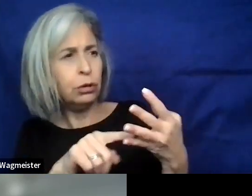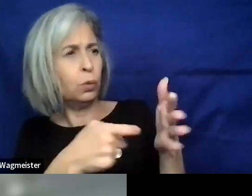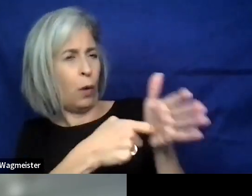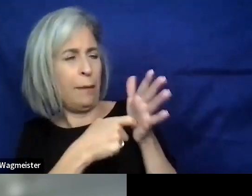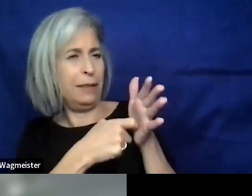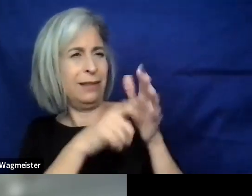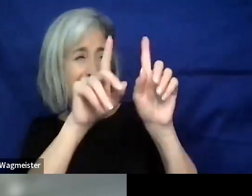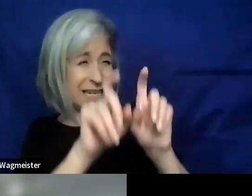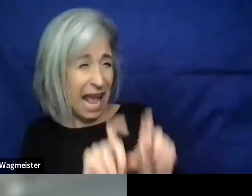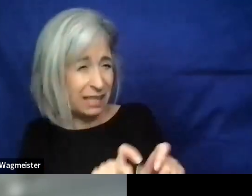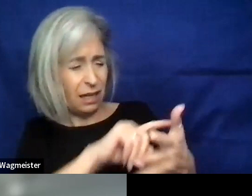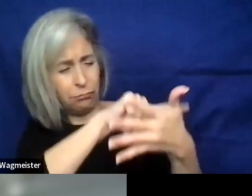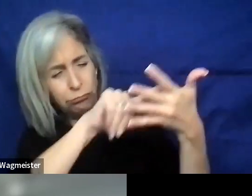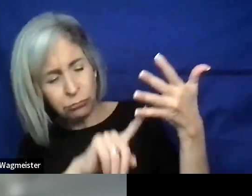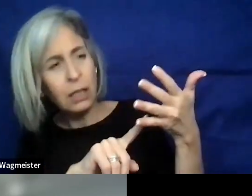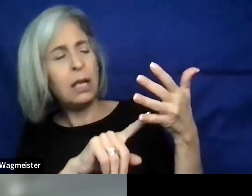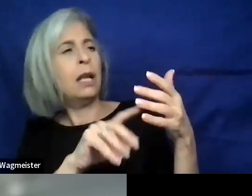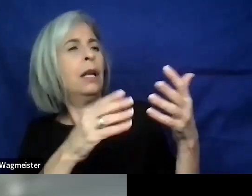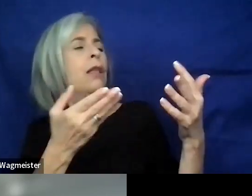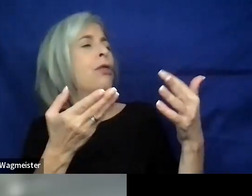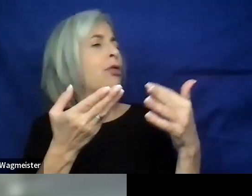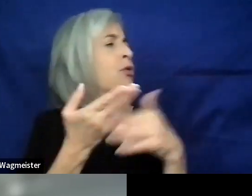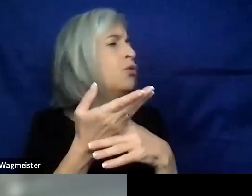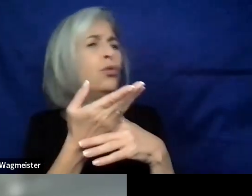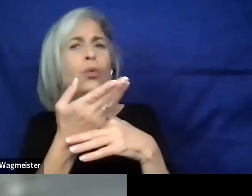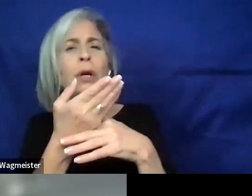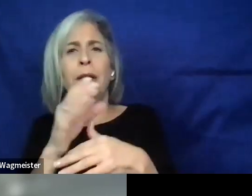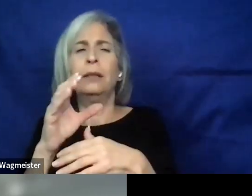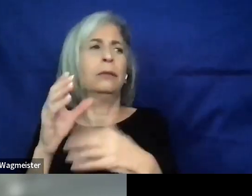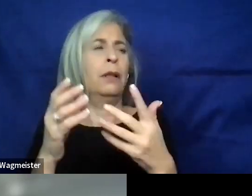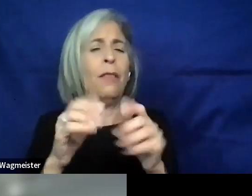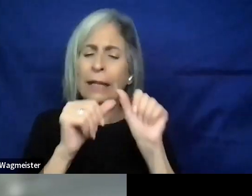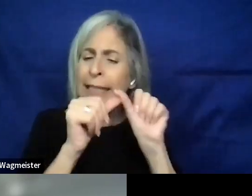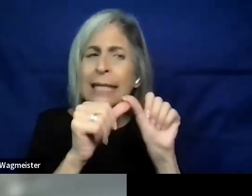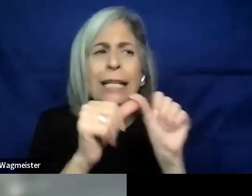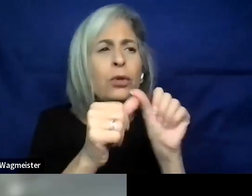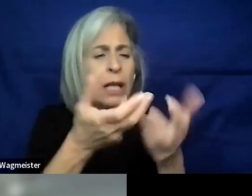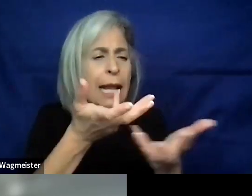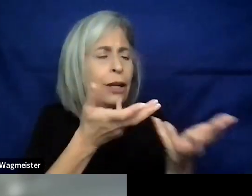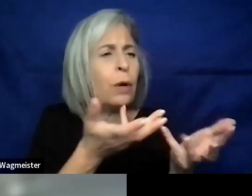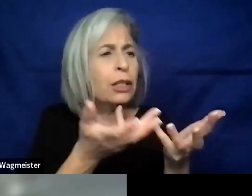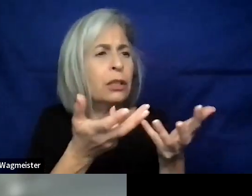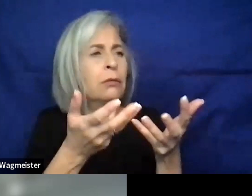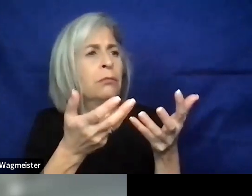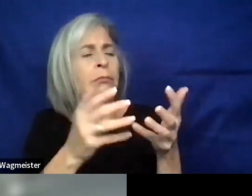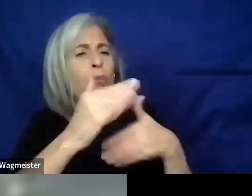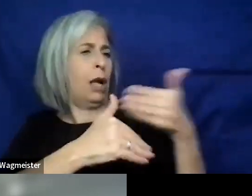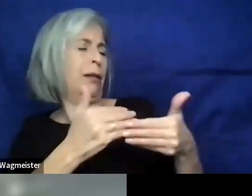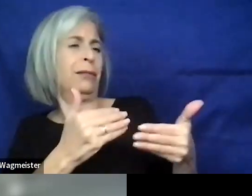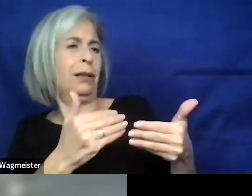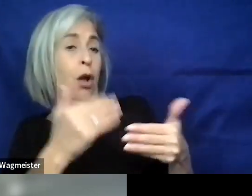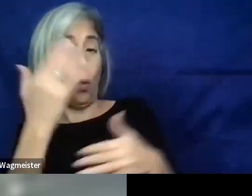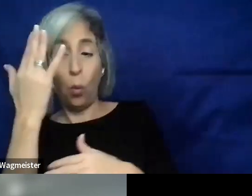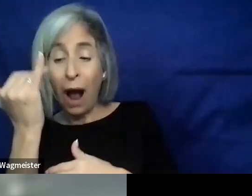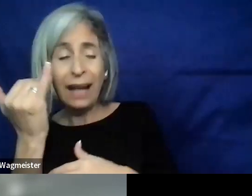and testing and on throughout the CICB or continuous integration, continuous deployment process? Because as